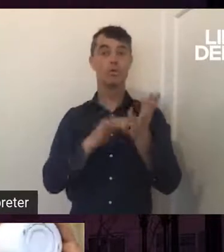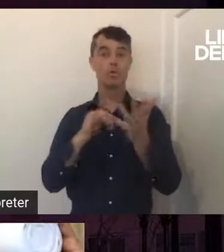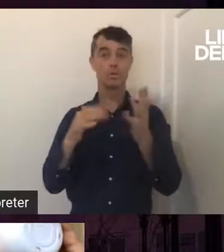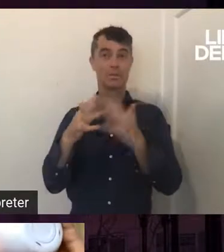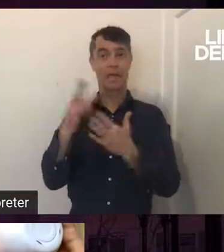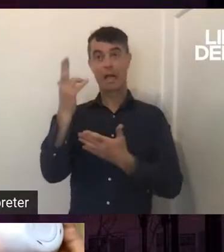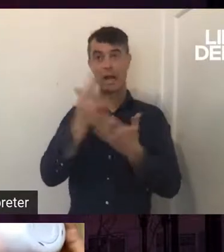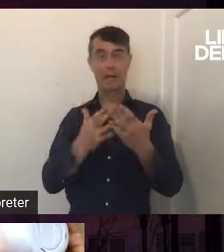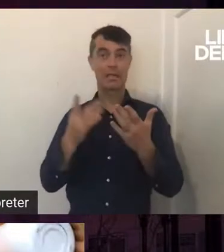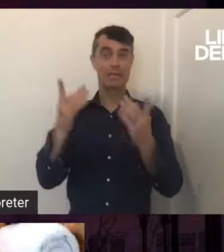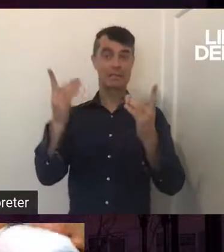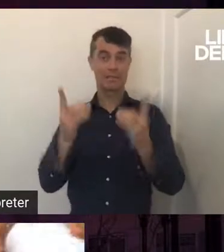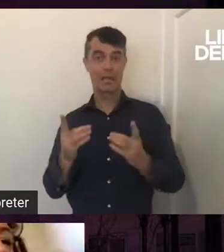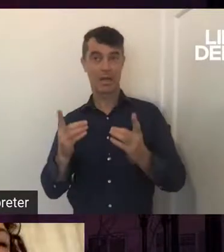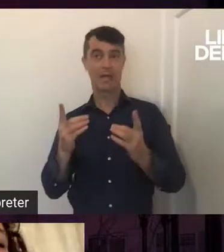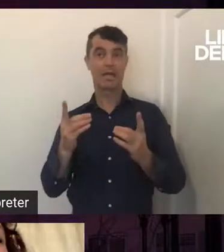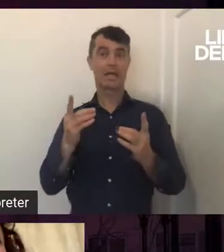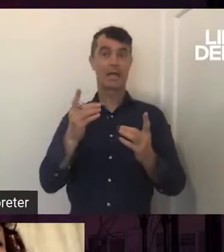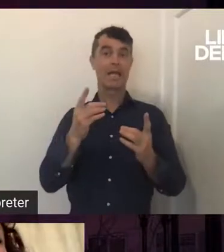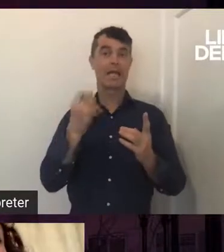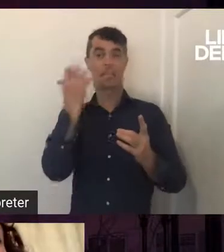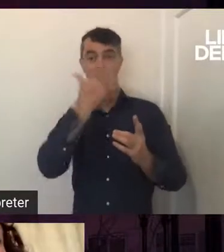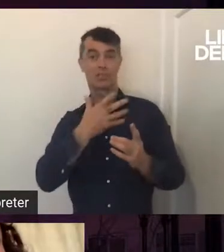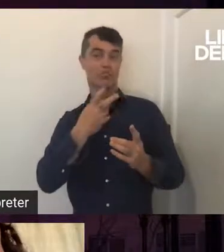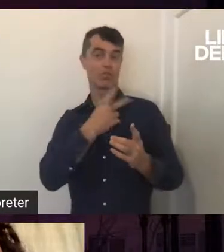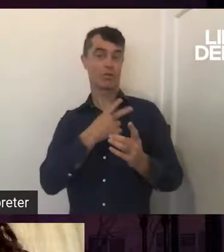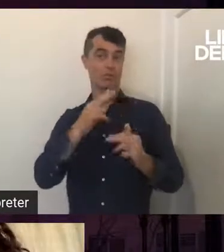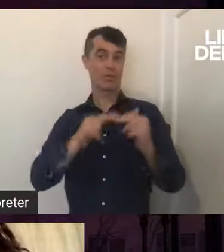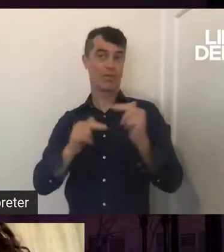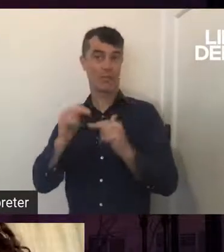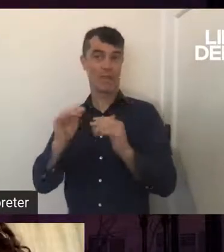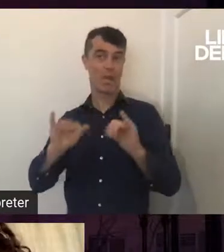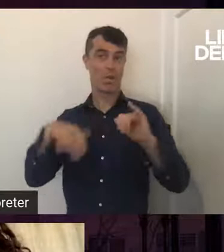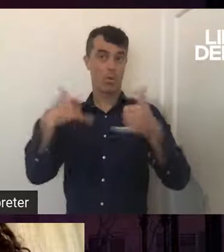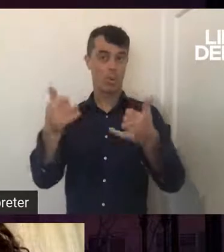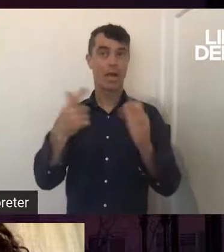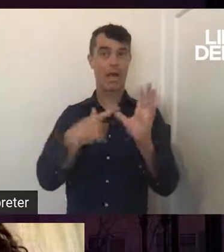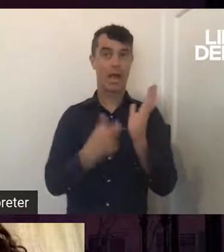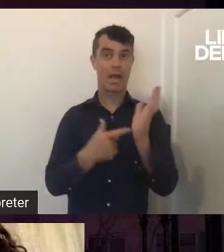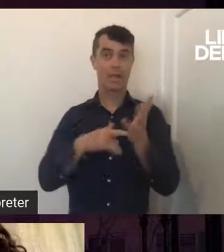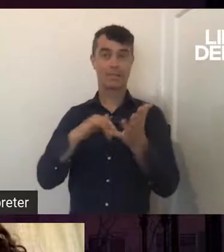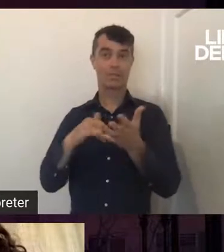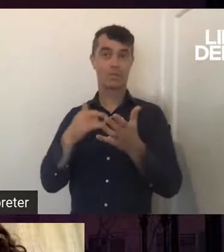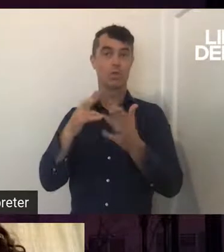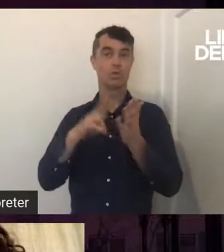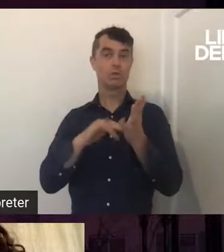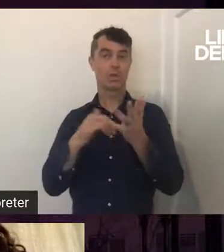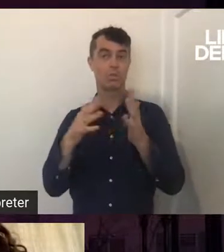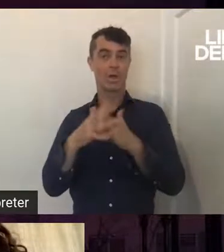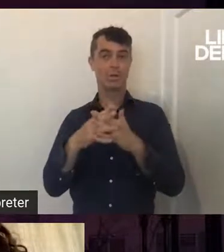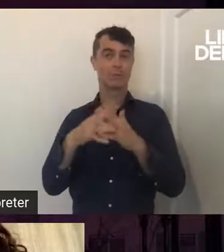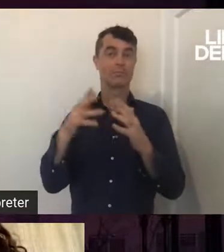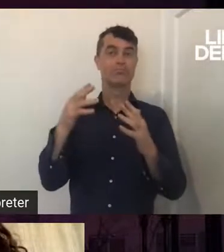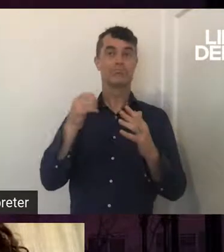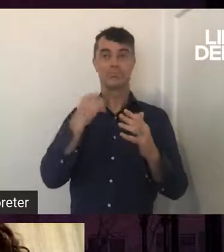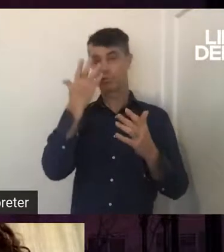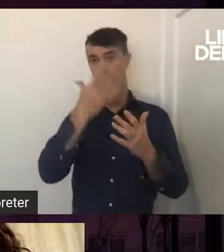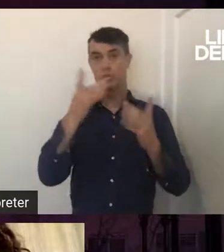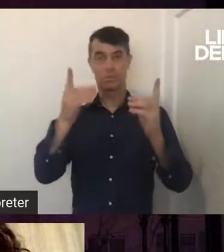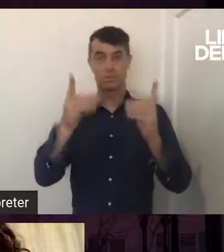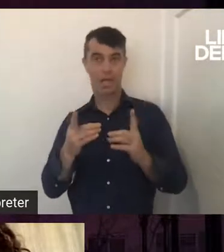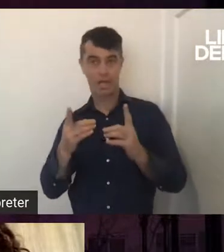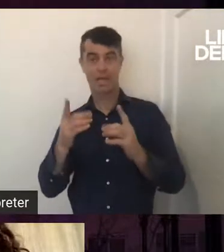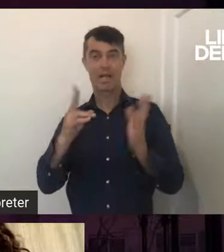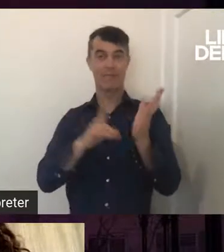Design Indigenous Professional Development Board, an Arts New South Wales Aboriginal Design Grant. The Viva Design Competition